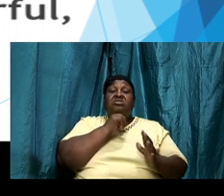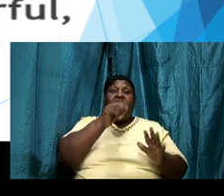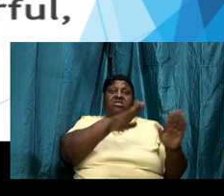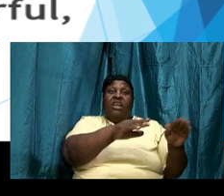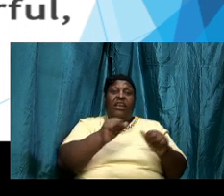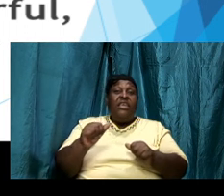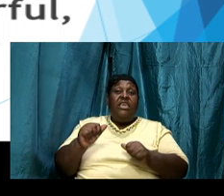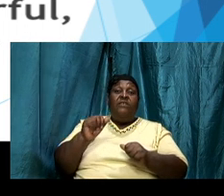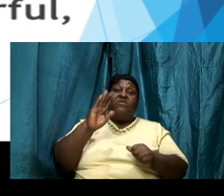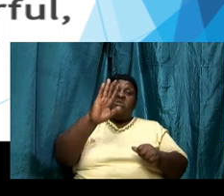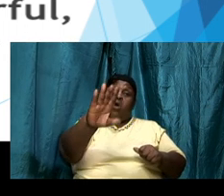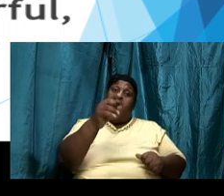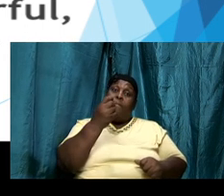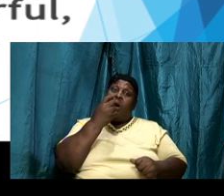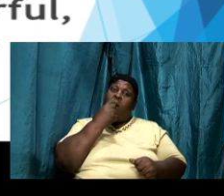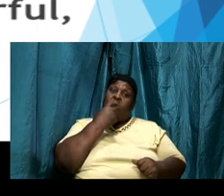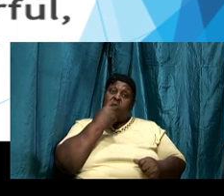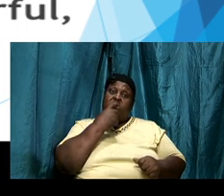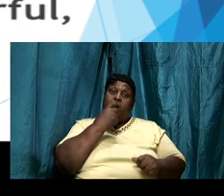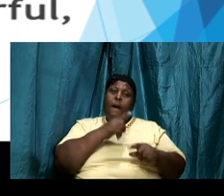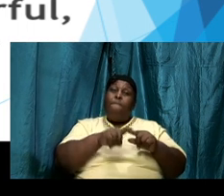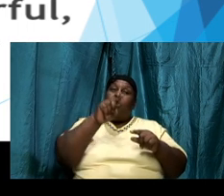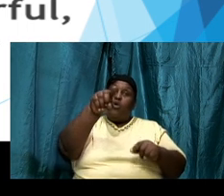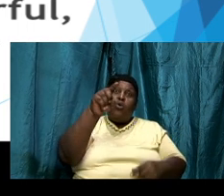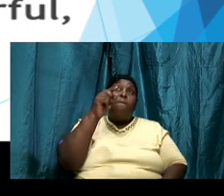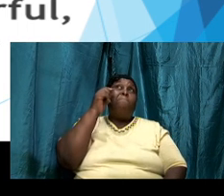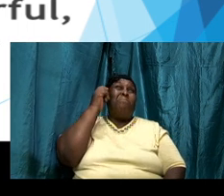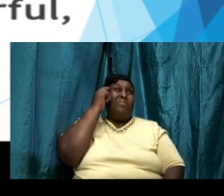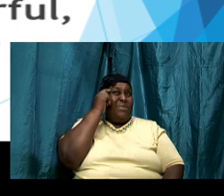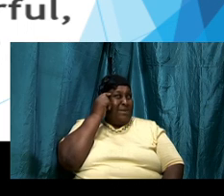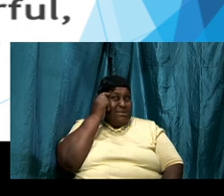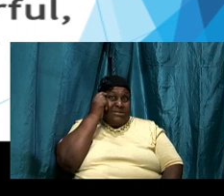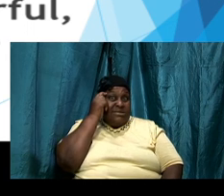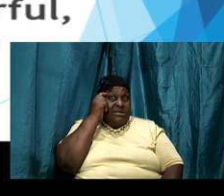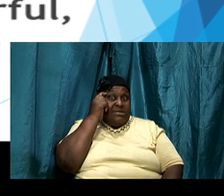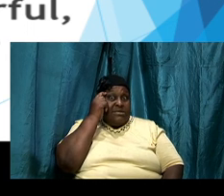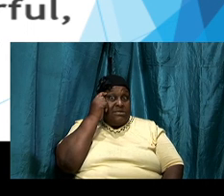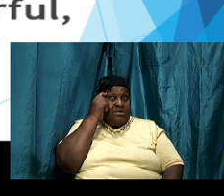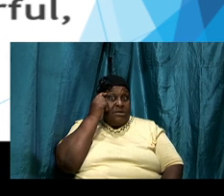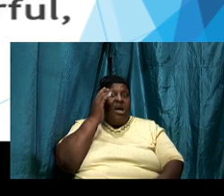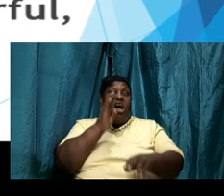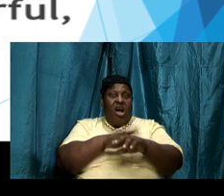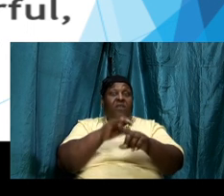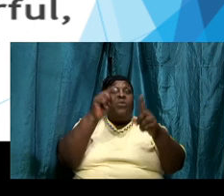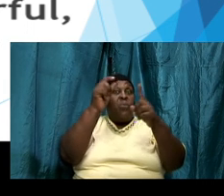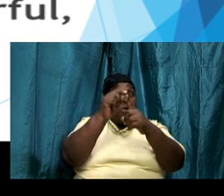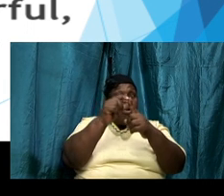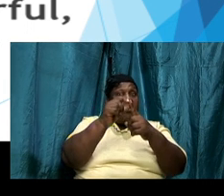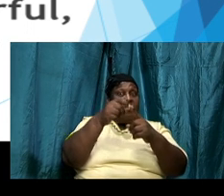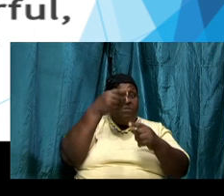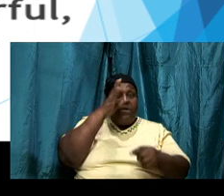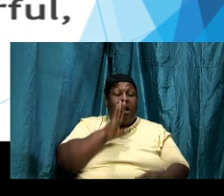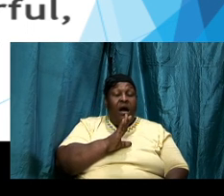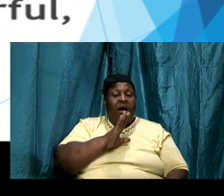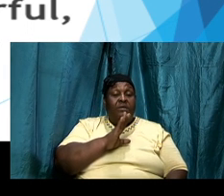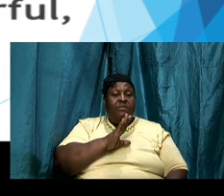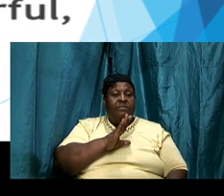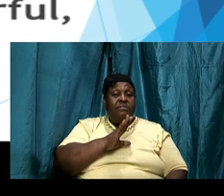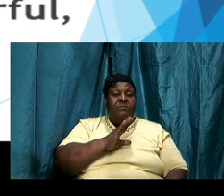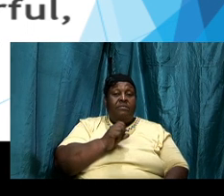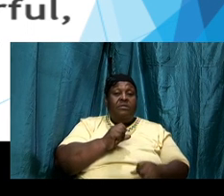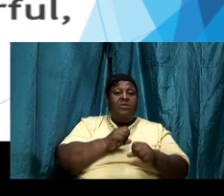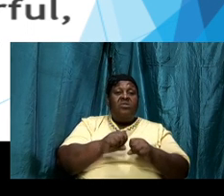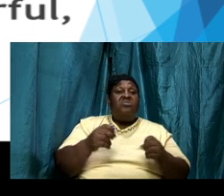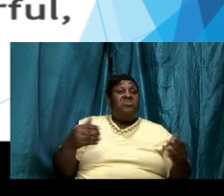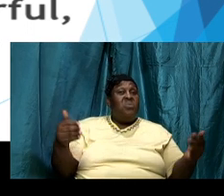shall meditate on it so here again we are seeing right from scripture we